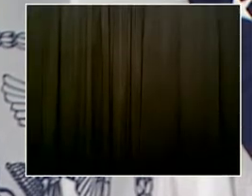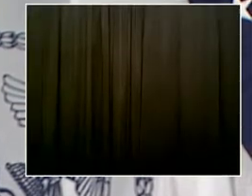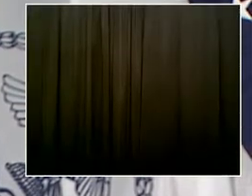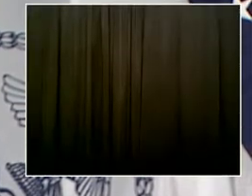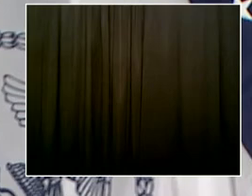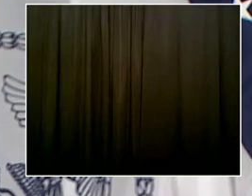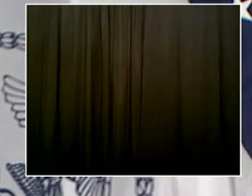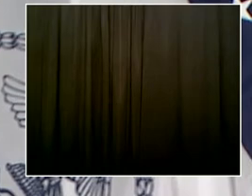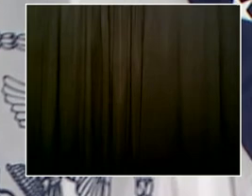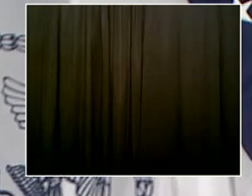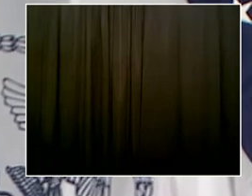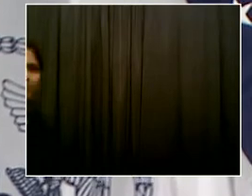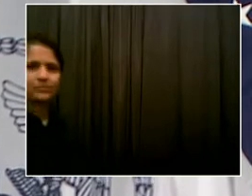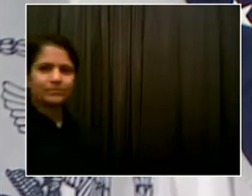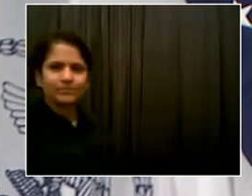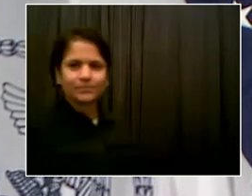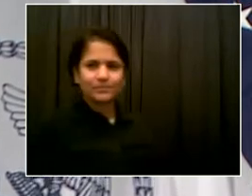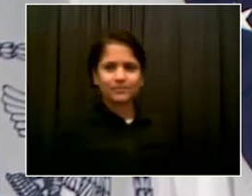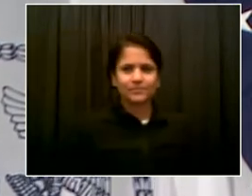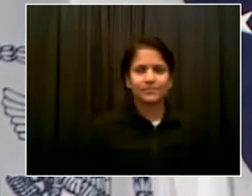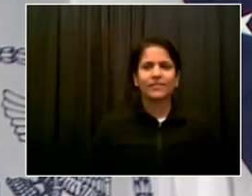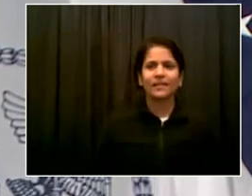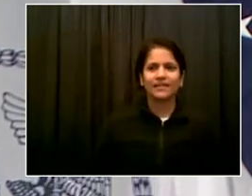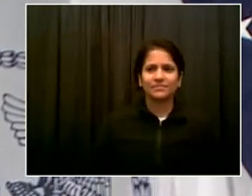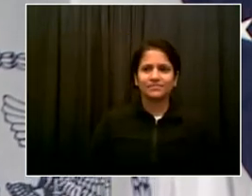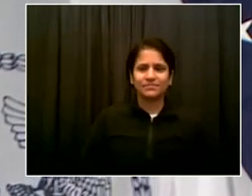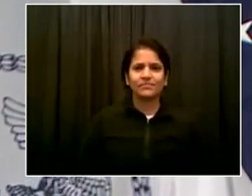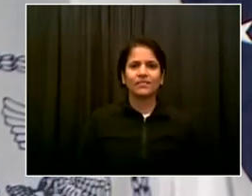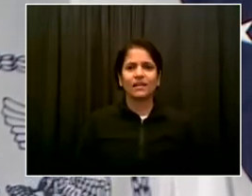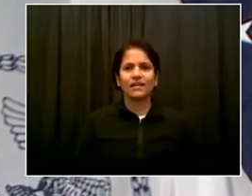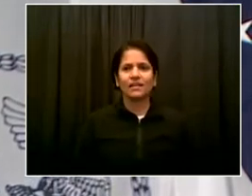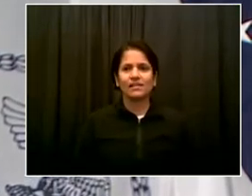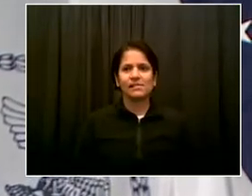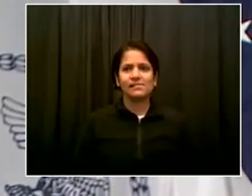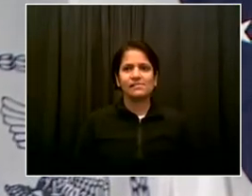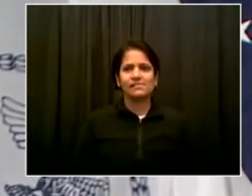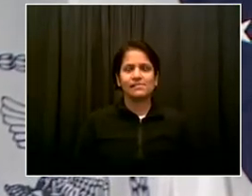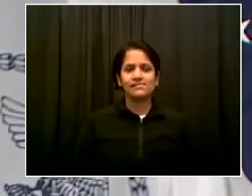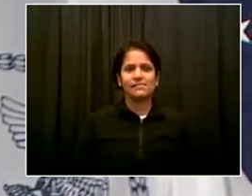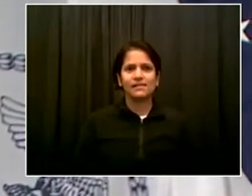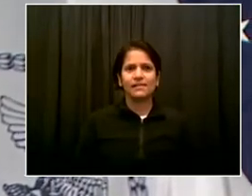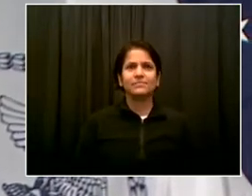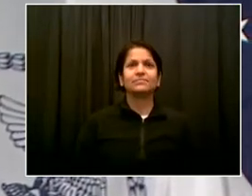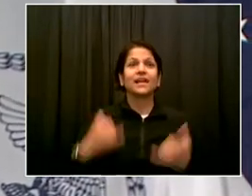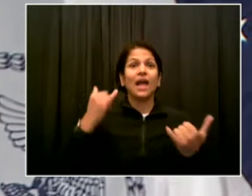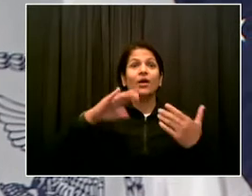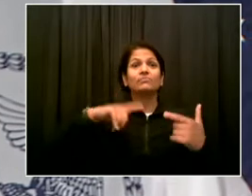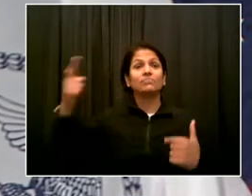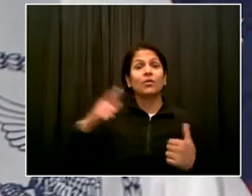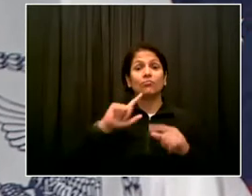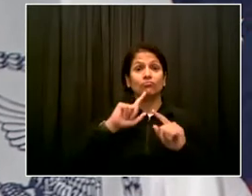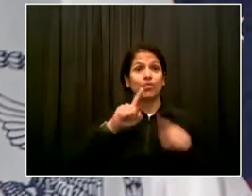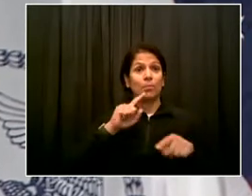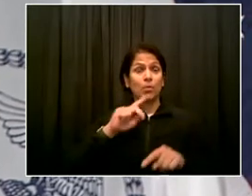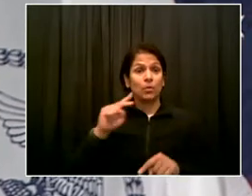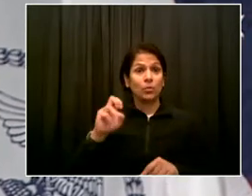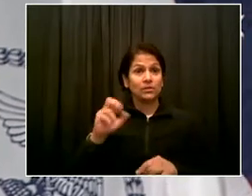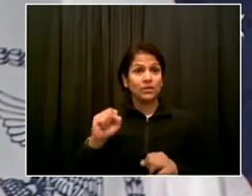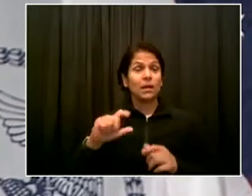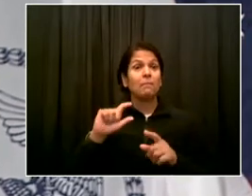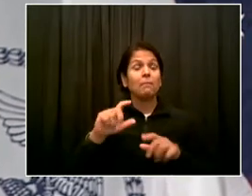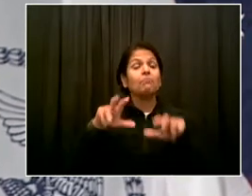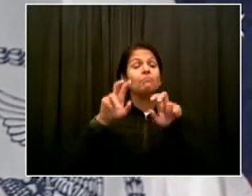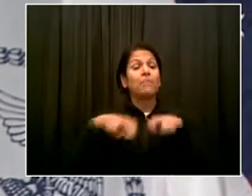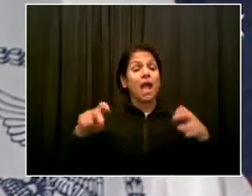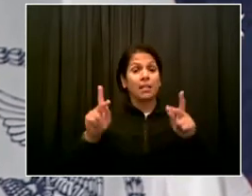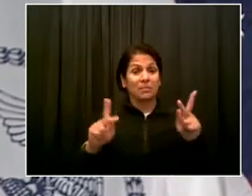outlet of each journalist. Good morning. We will now begin our Q&A. As a reminder, we are joined by the Commissioner of the Department